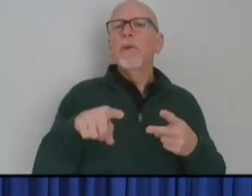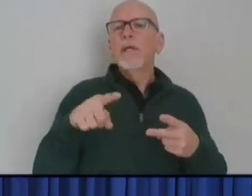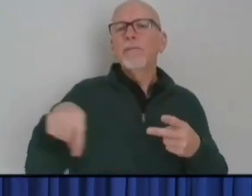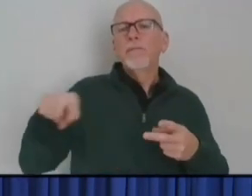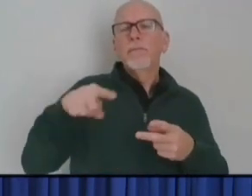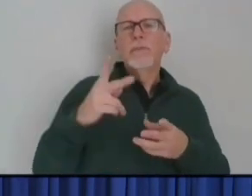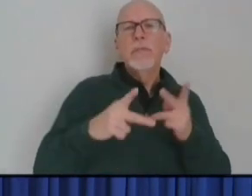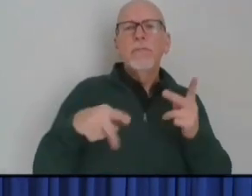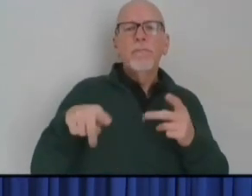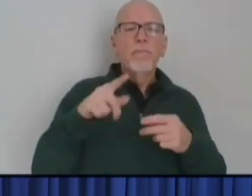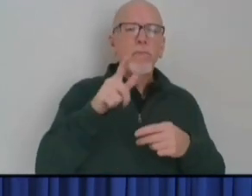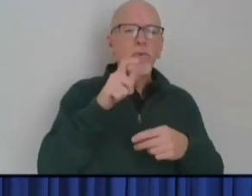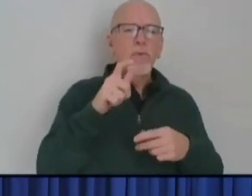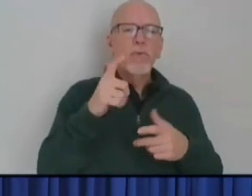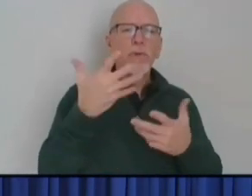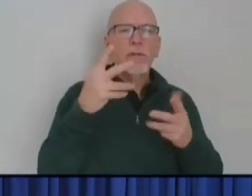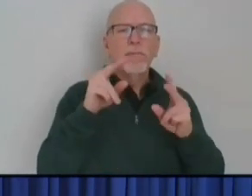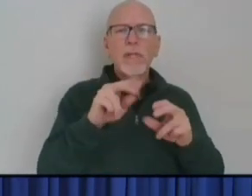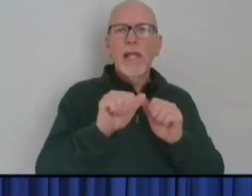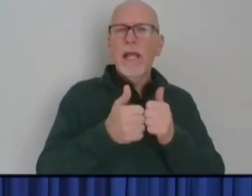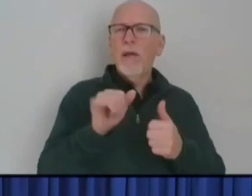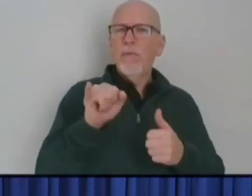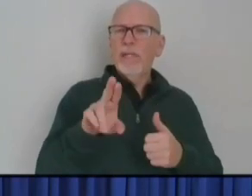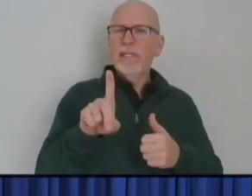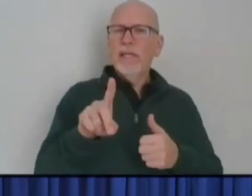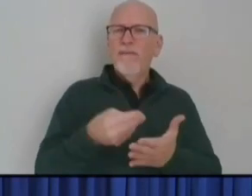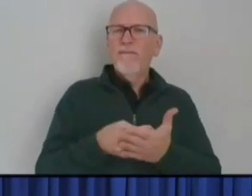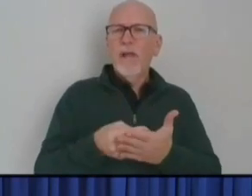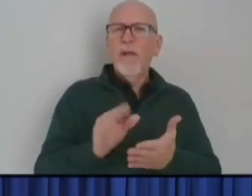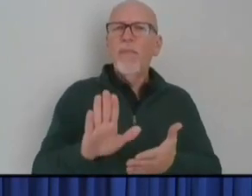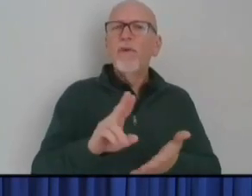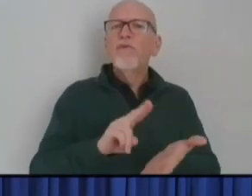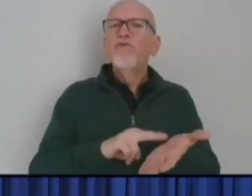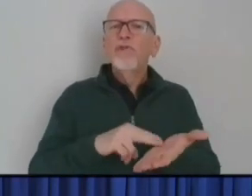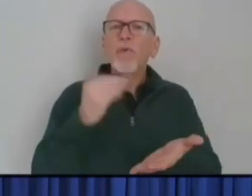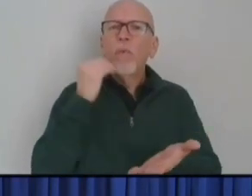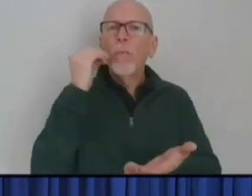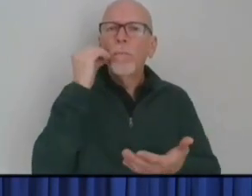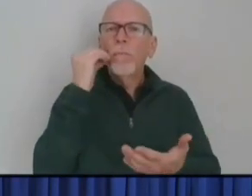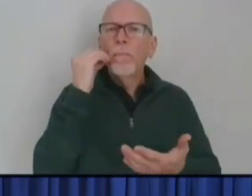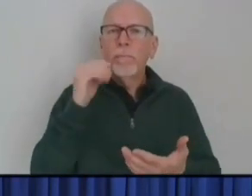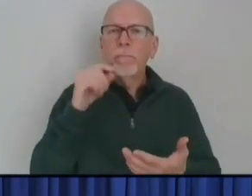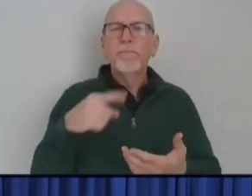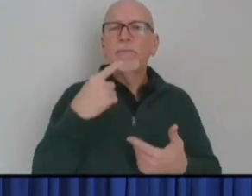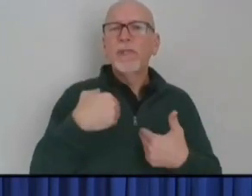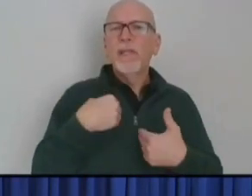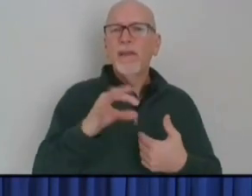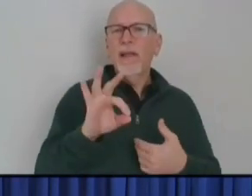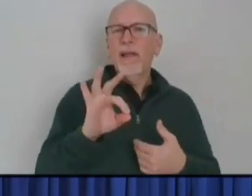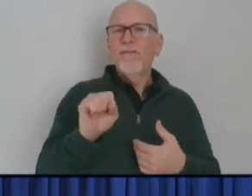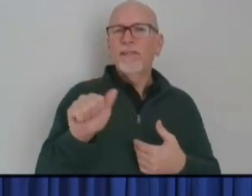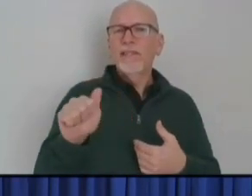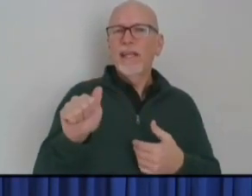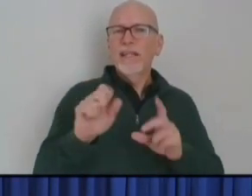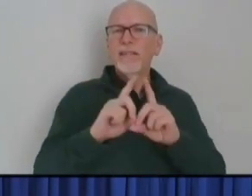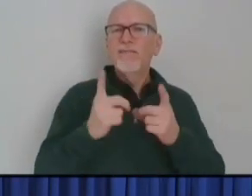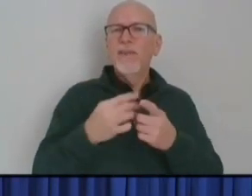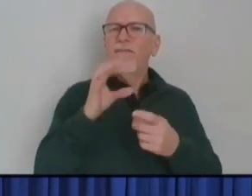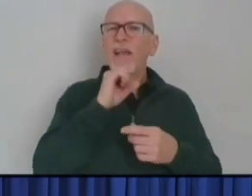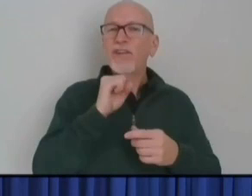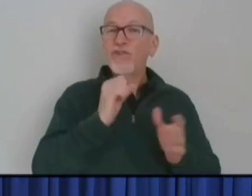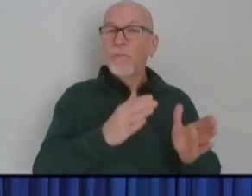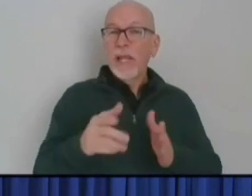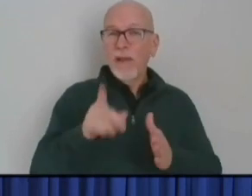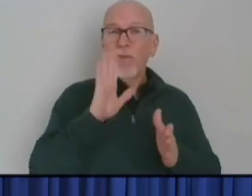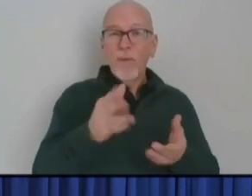into the way Indiana funds its nursing homes. They point out there's an FSA Division of Aging plan that was going to